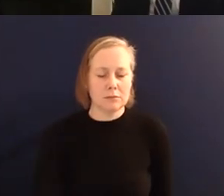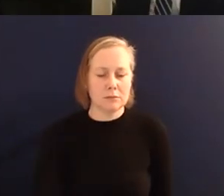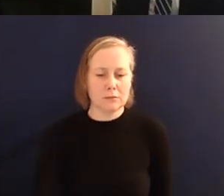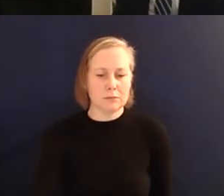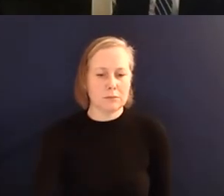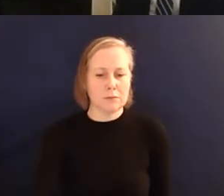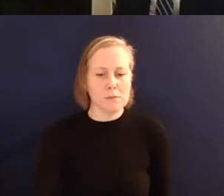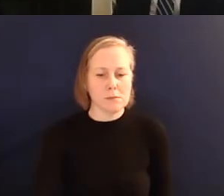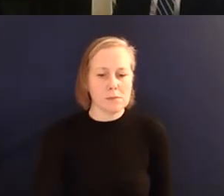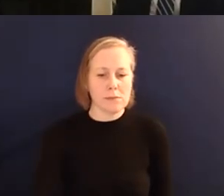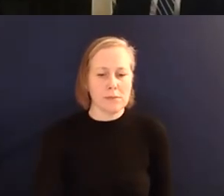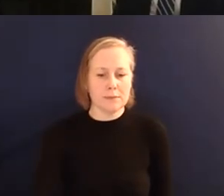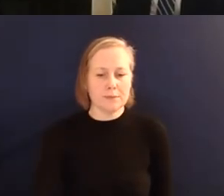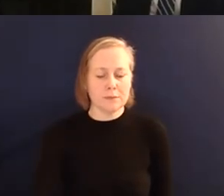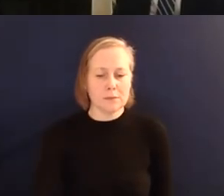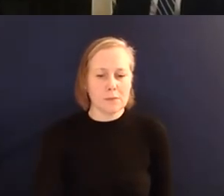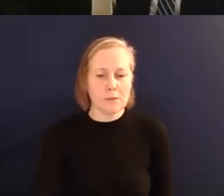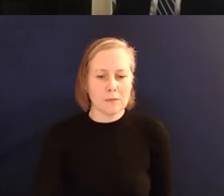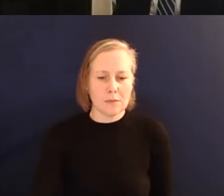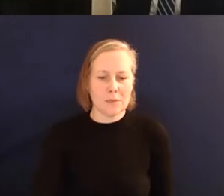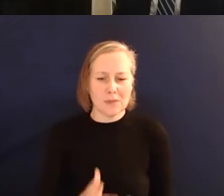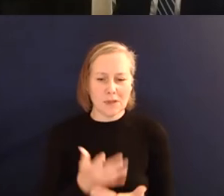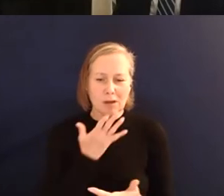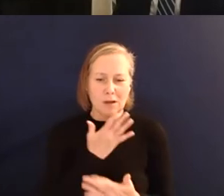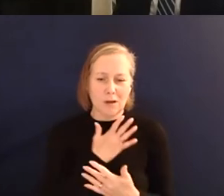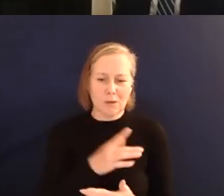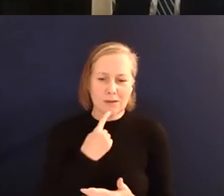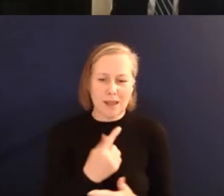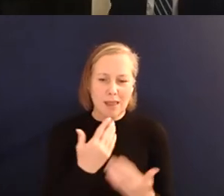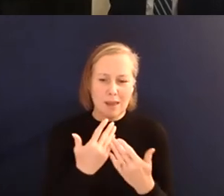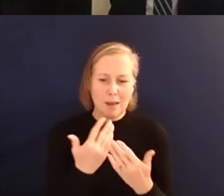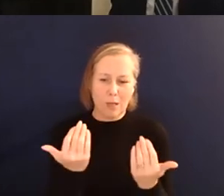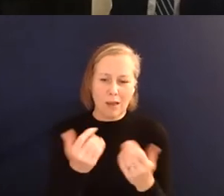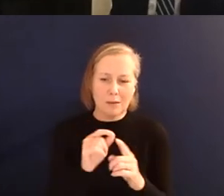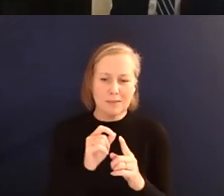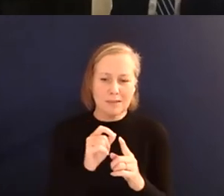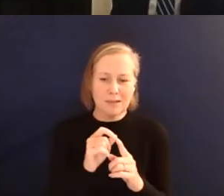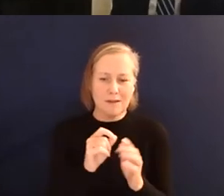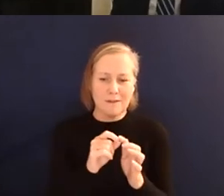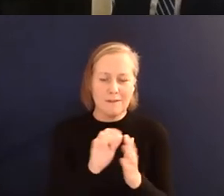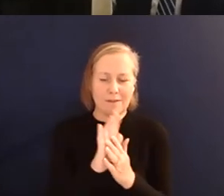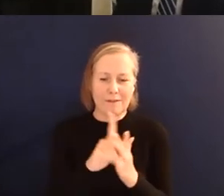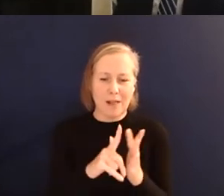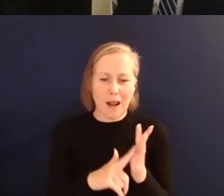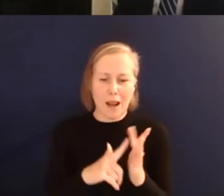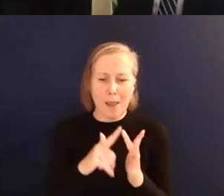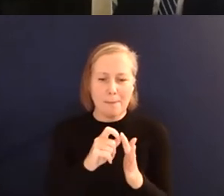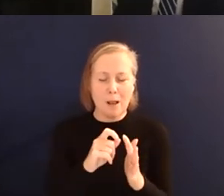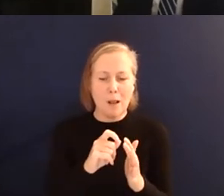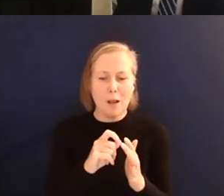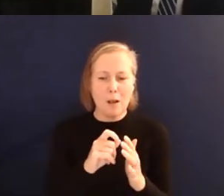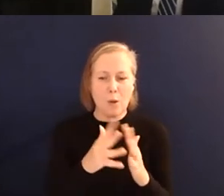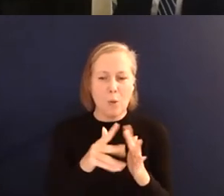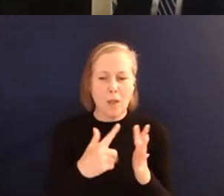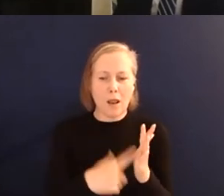the Driverless Car. Peter, welcome. And I wondered if you could tell us a little bit about your work and your thinking around autonomous vehicles